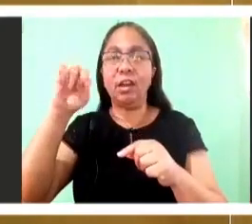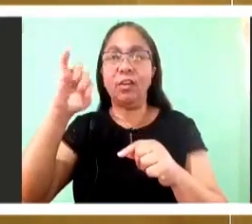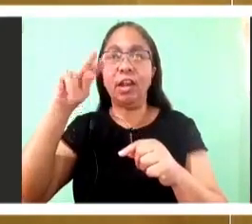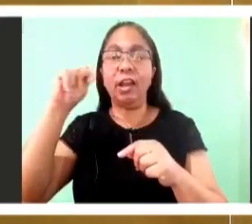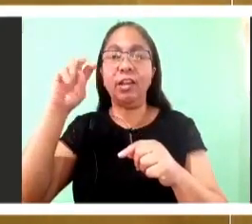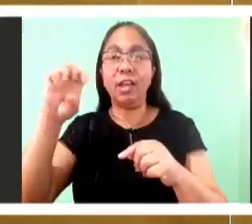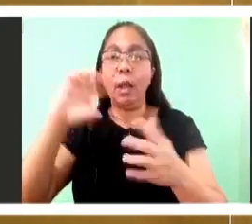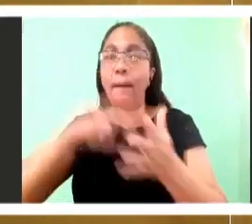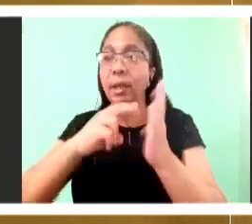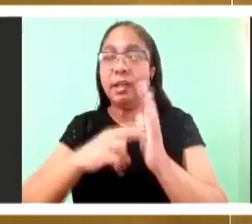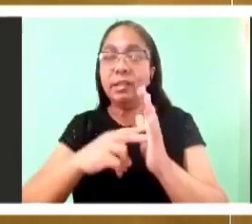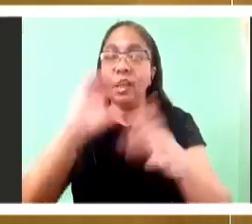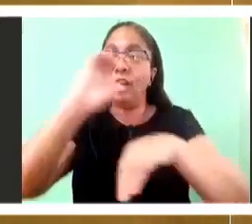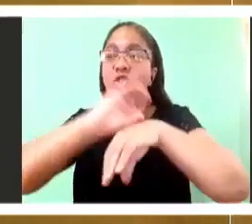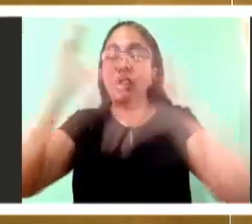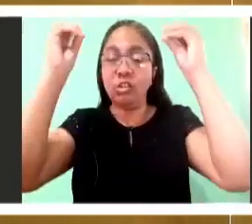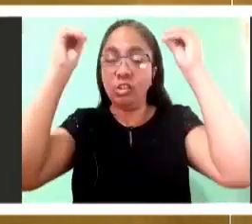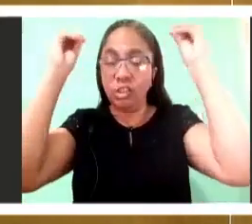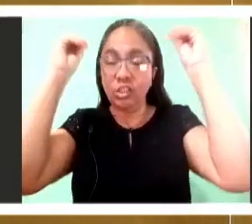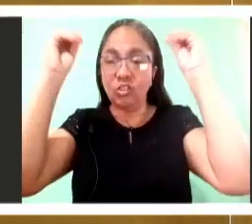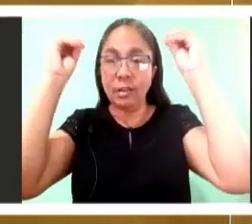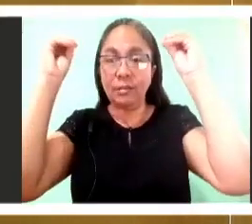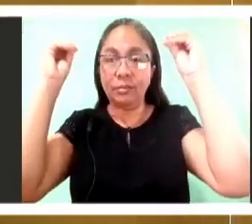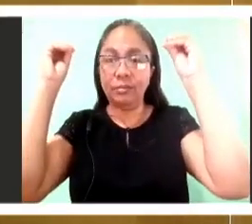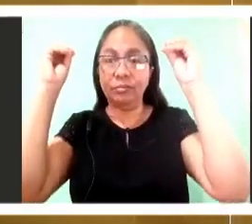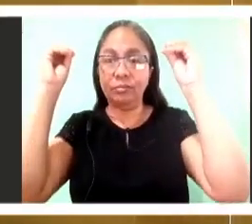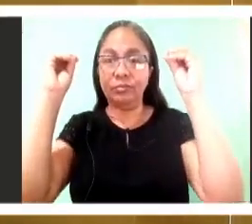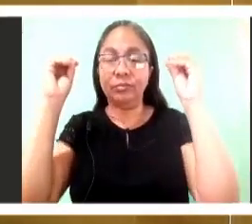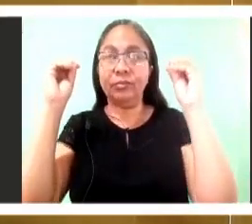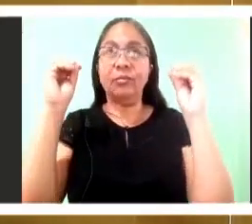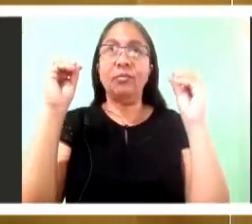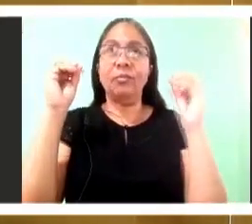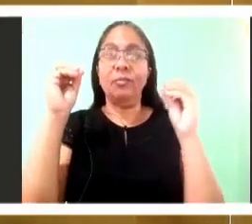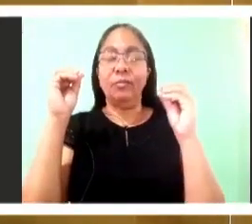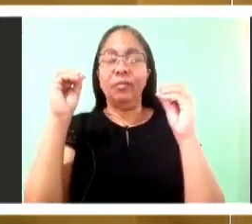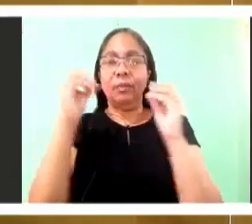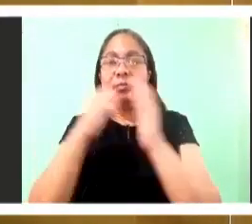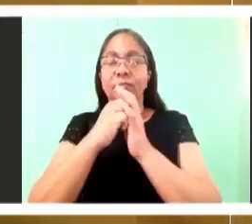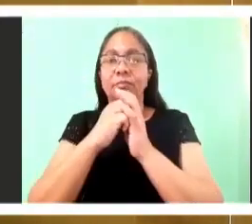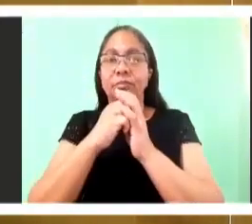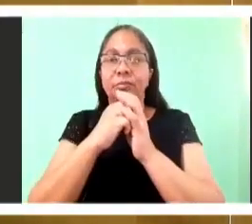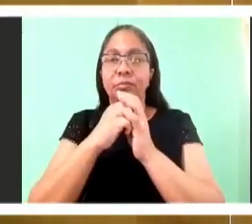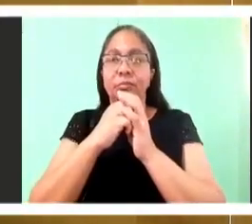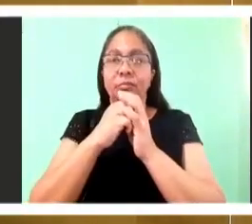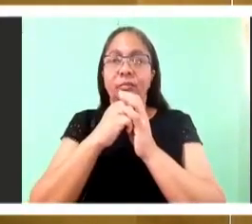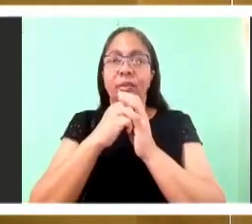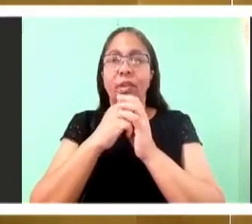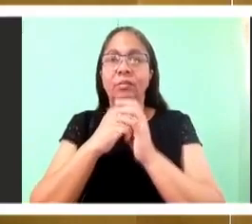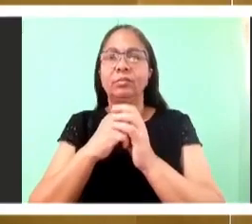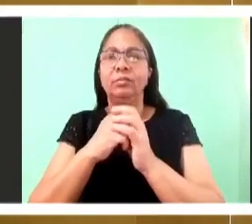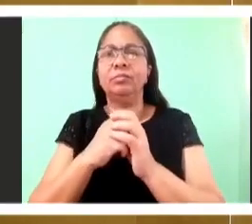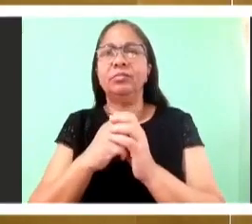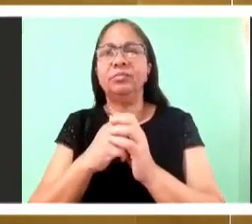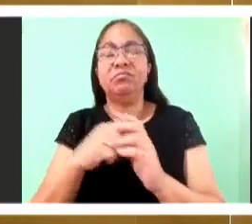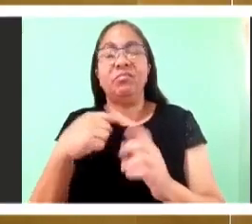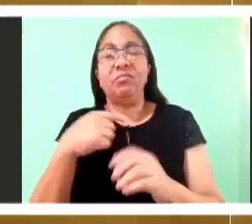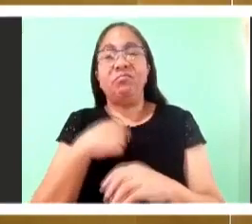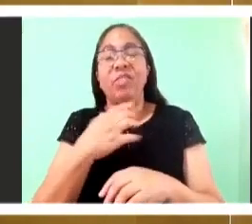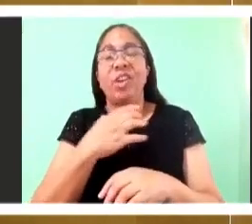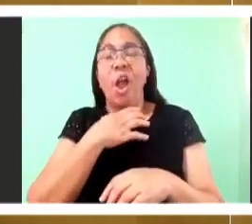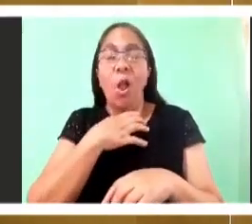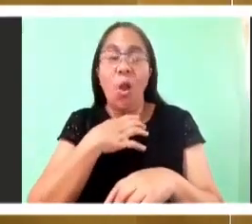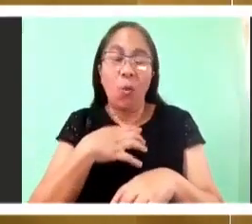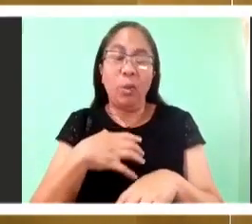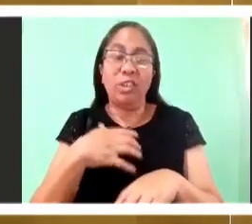had some easy way to make it go down. You know, they put sugar coating on a tablet when they want you to eat it